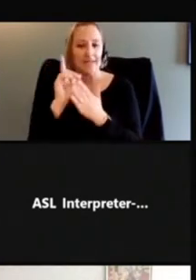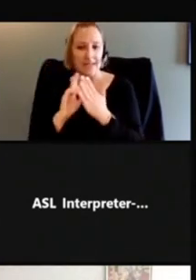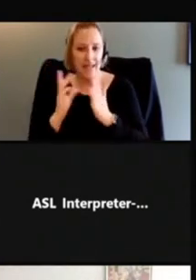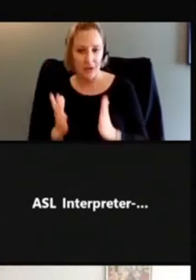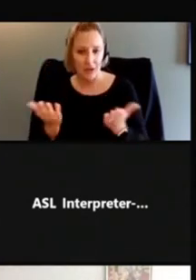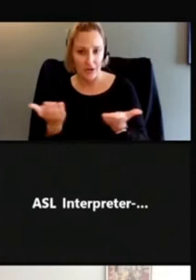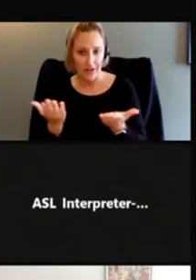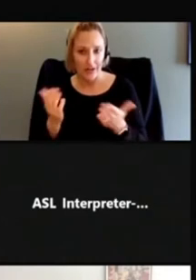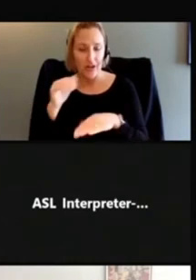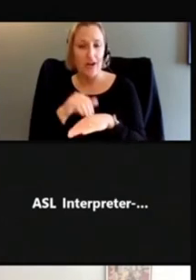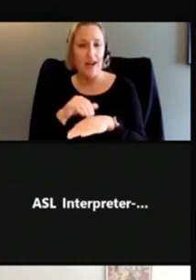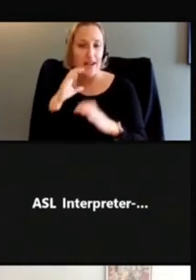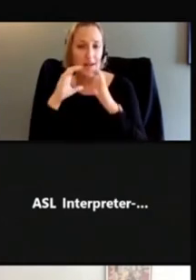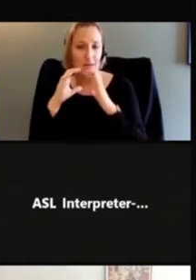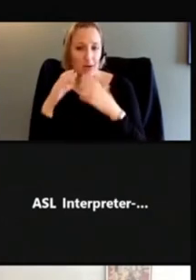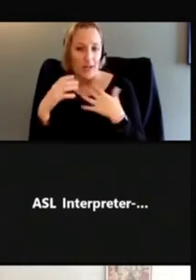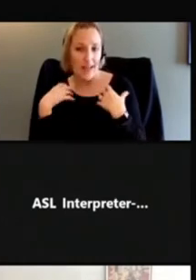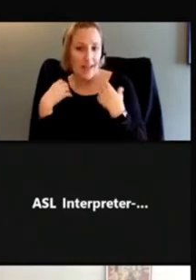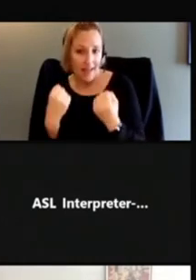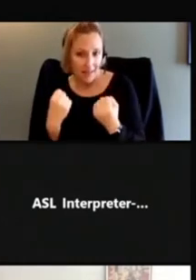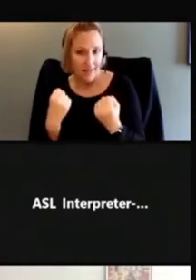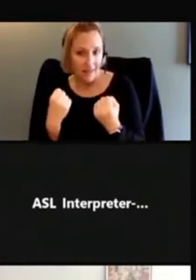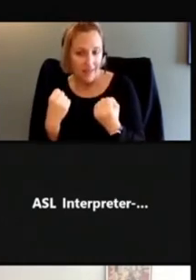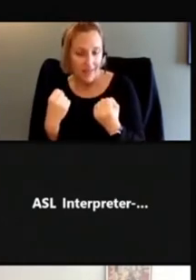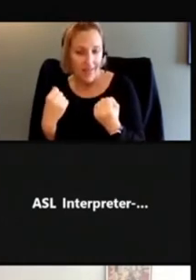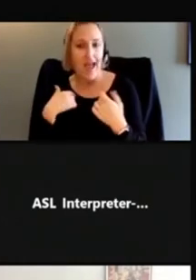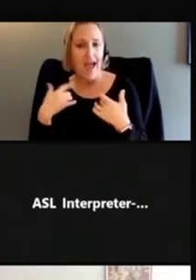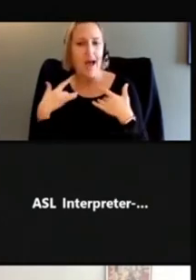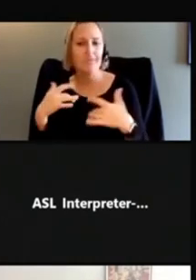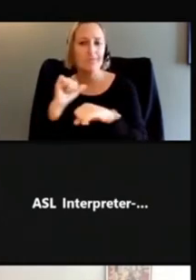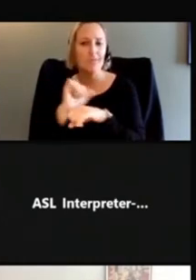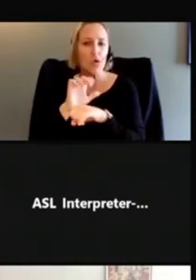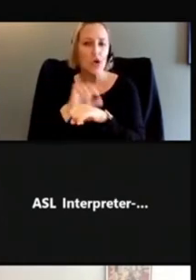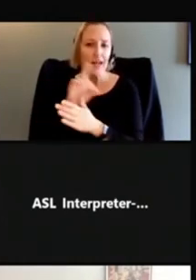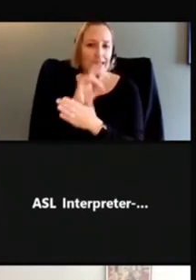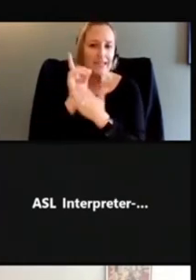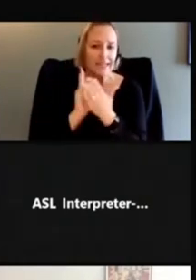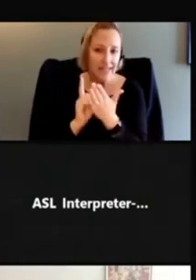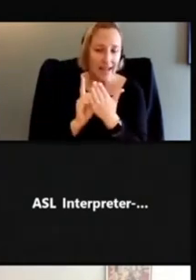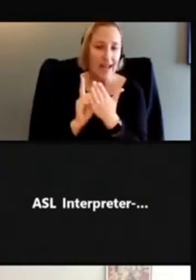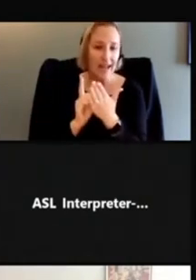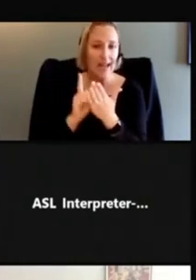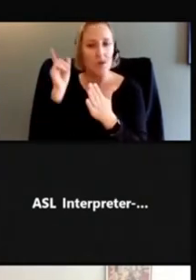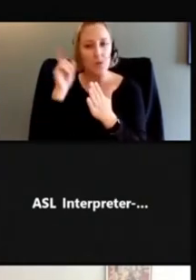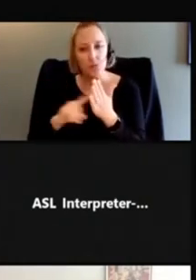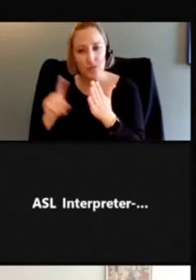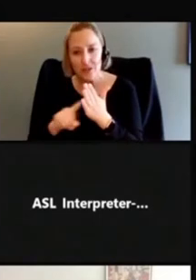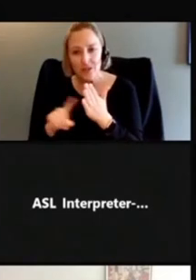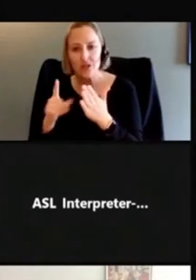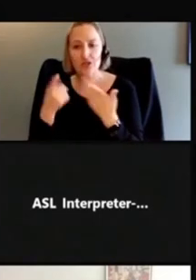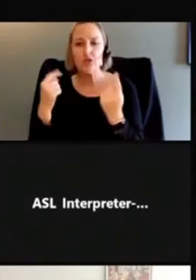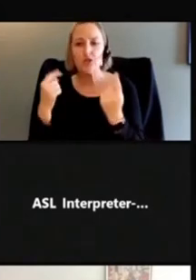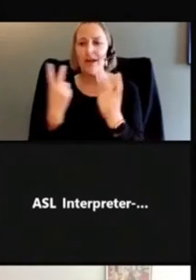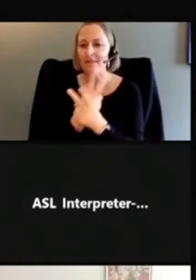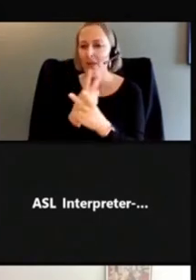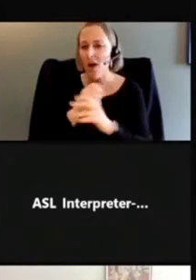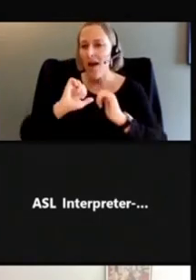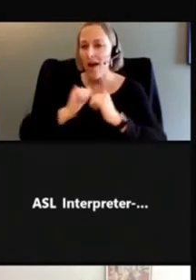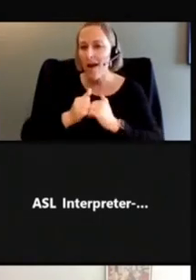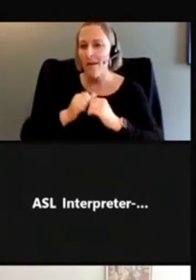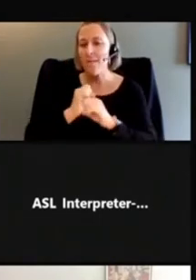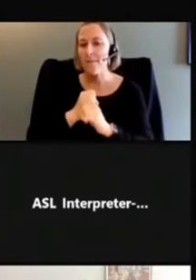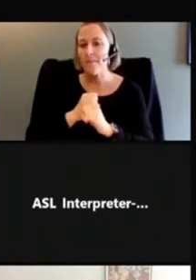Health. So I typically work on designing and research and figuring out how to make the products